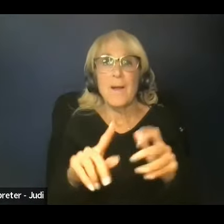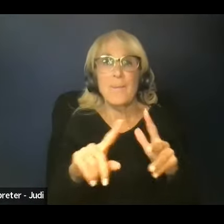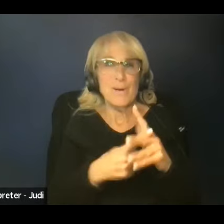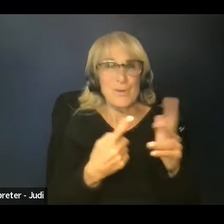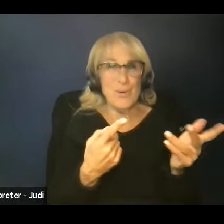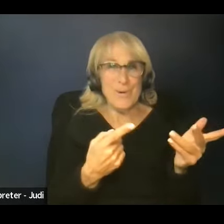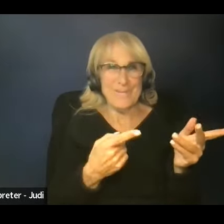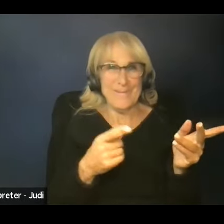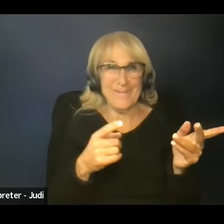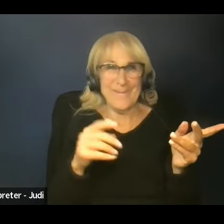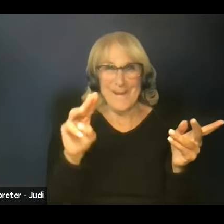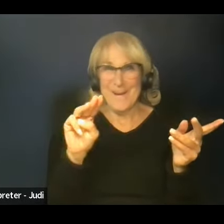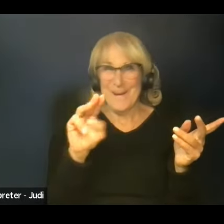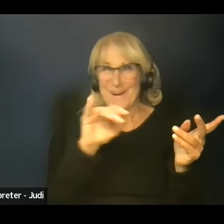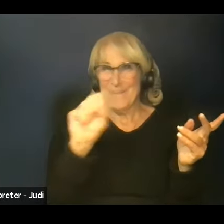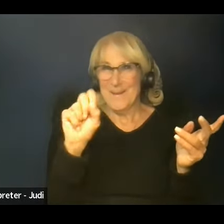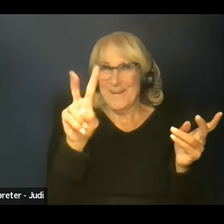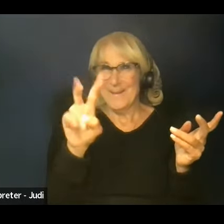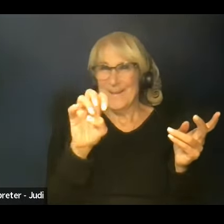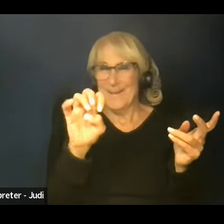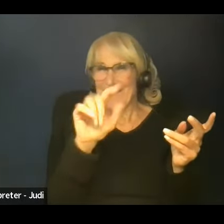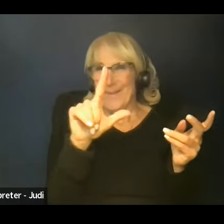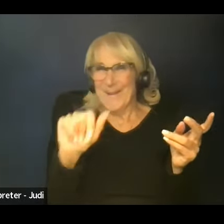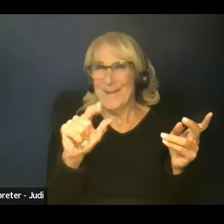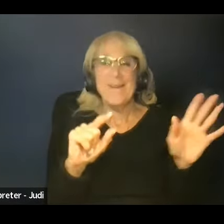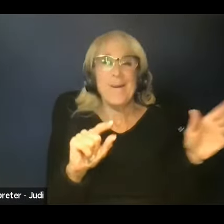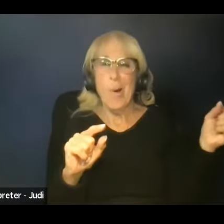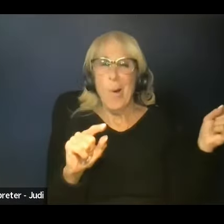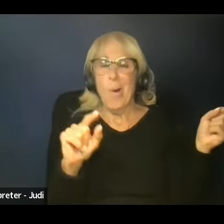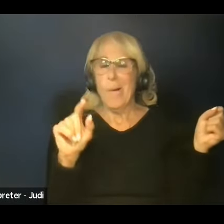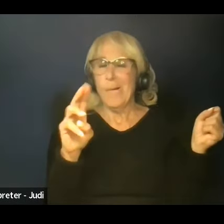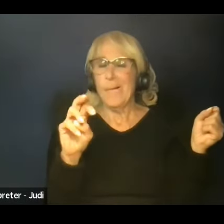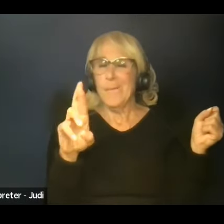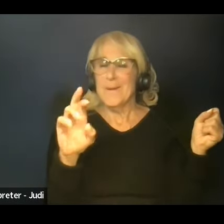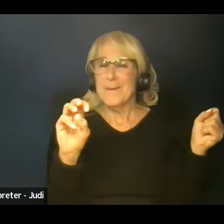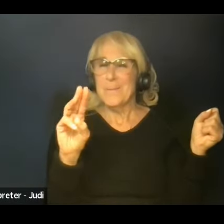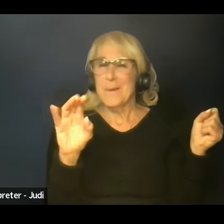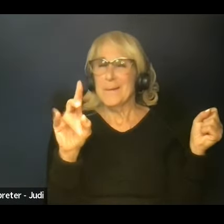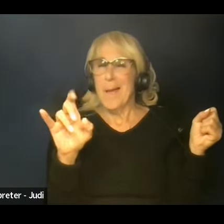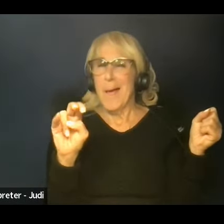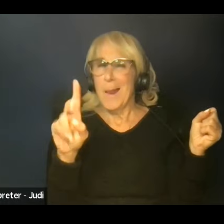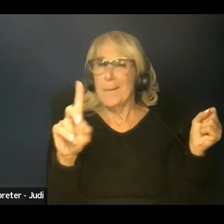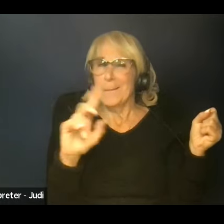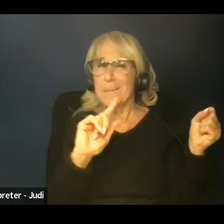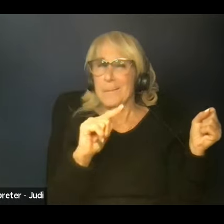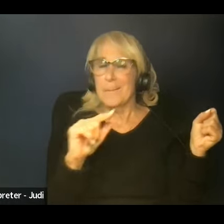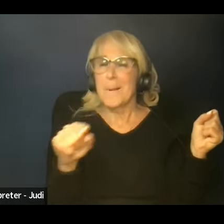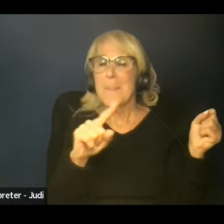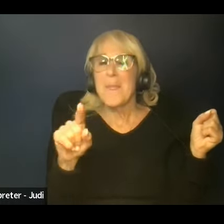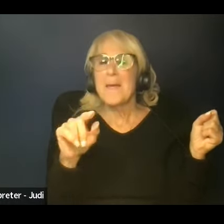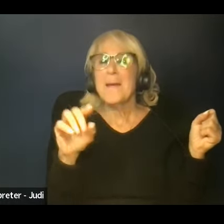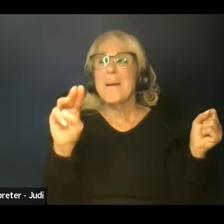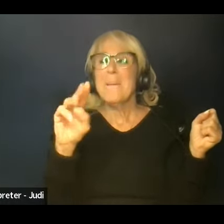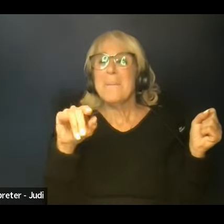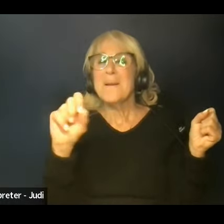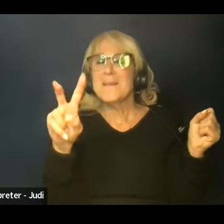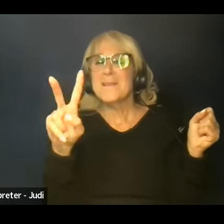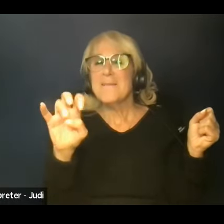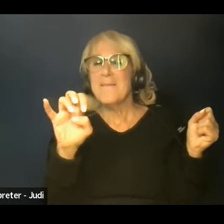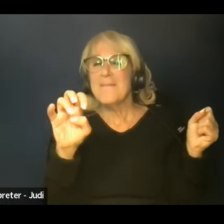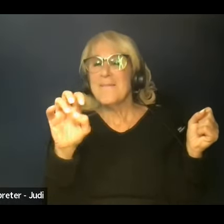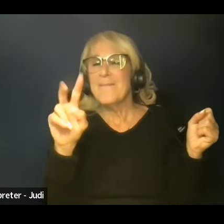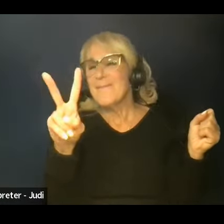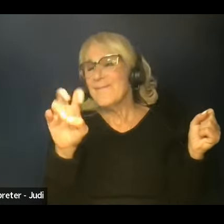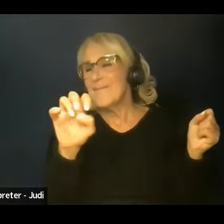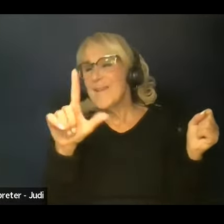Vila. I'm going to give you a break, Mr. McDonald, coming back to you. Ms. Vila, talk about, so what, what are the important next steps for the